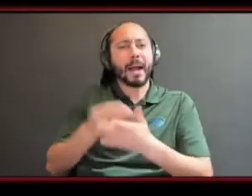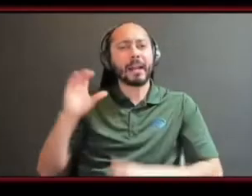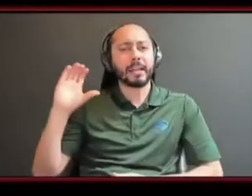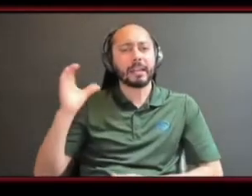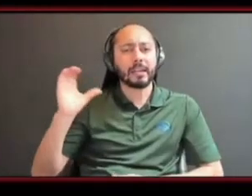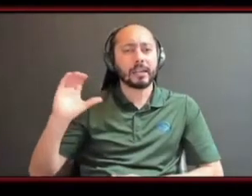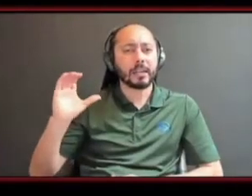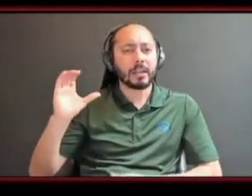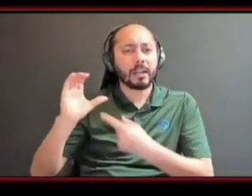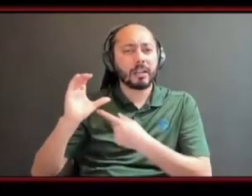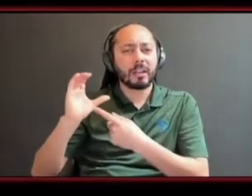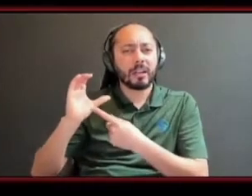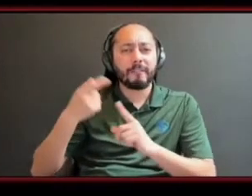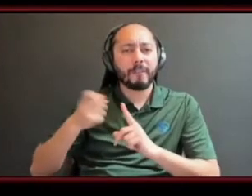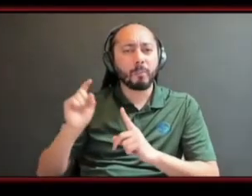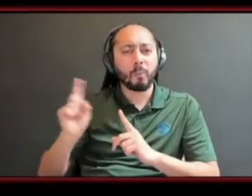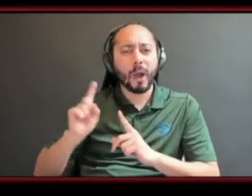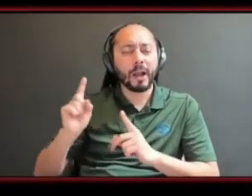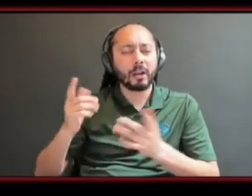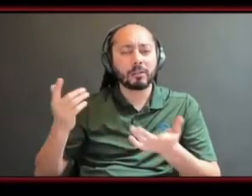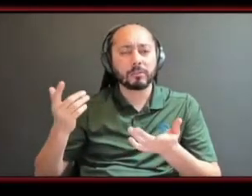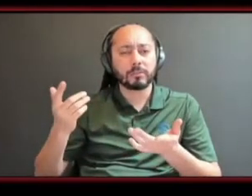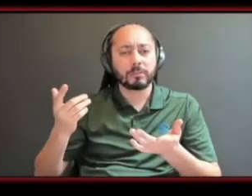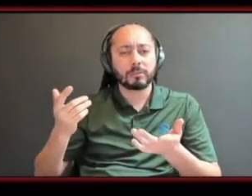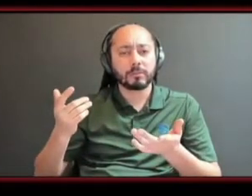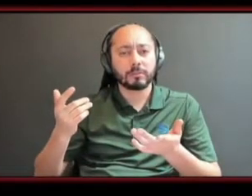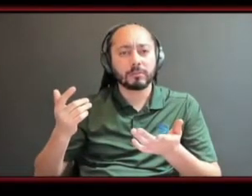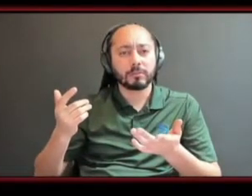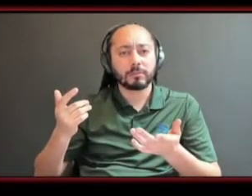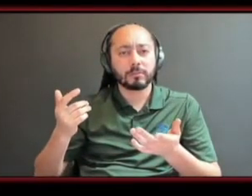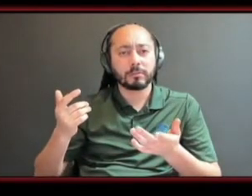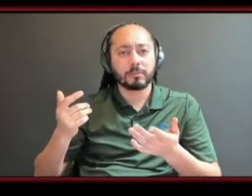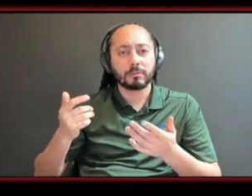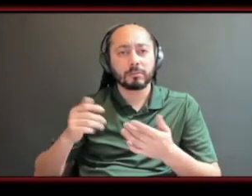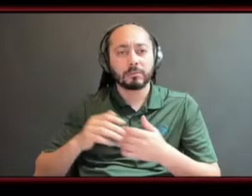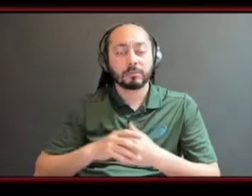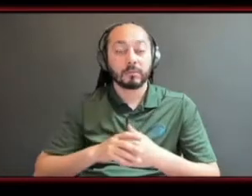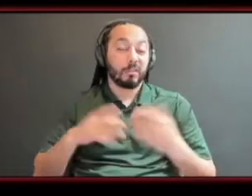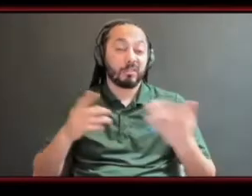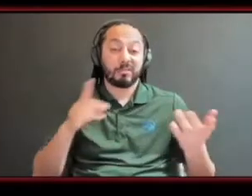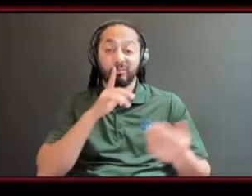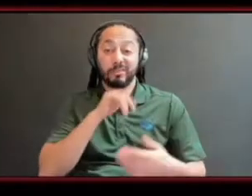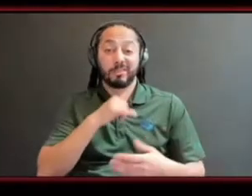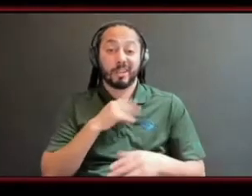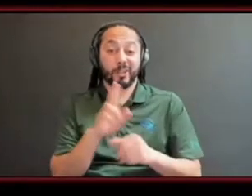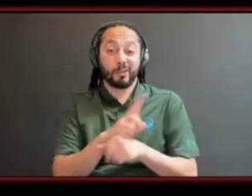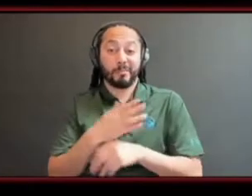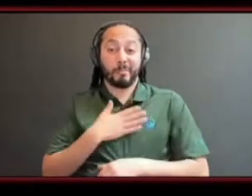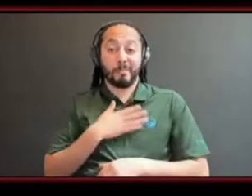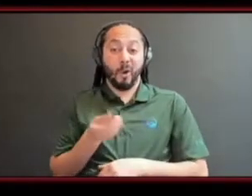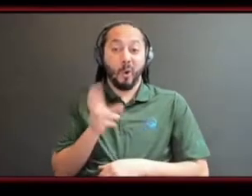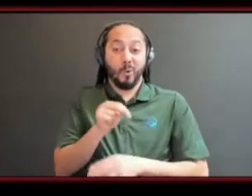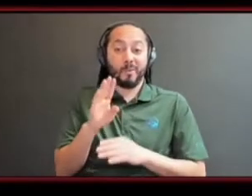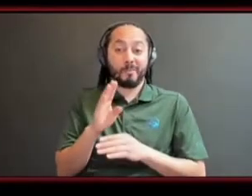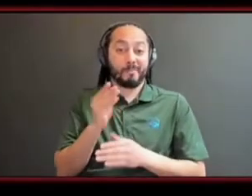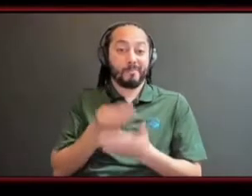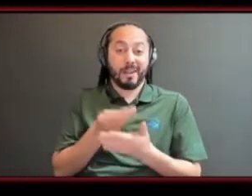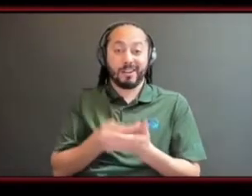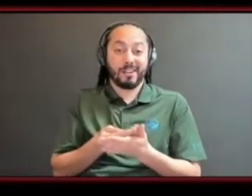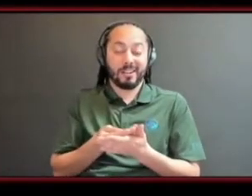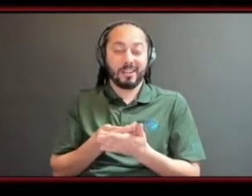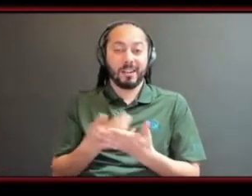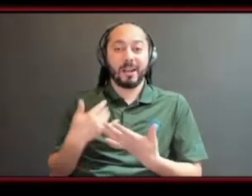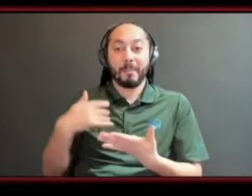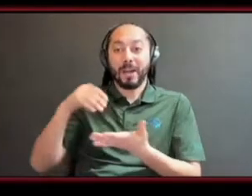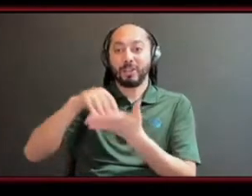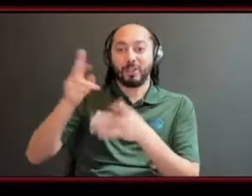so first off i just used kind of what i had access to so my student loans um